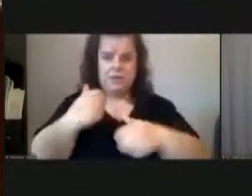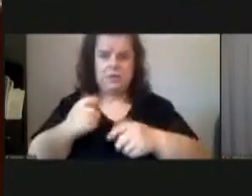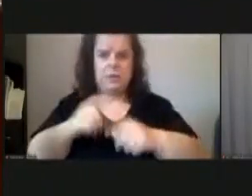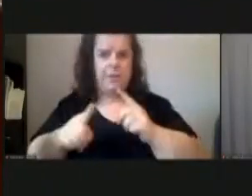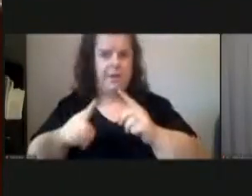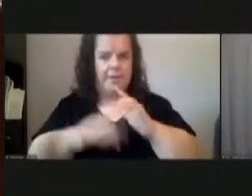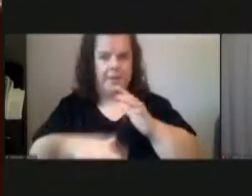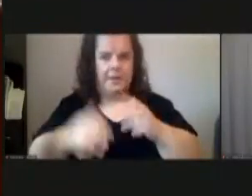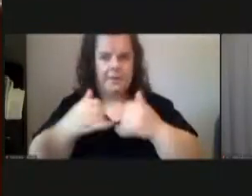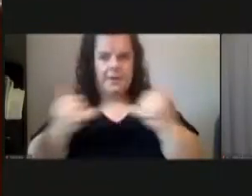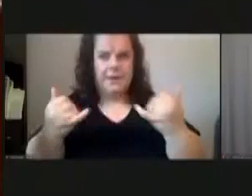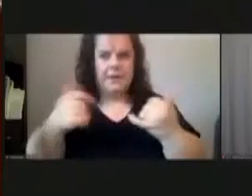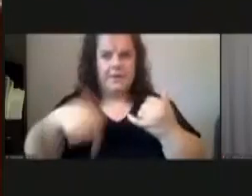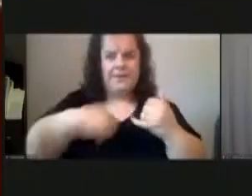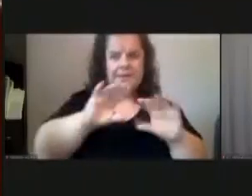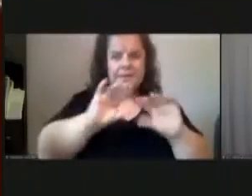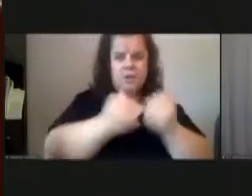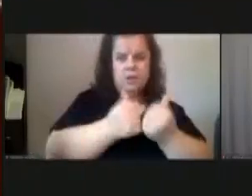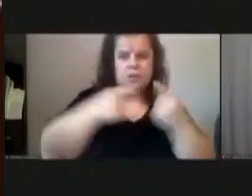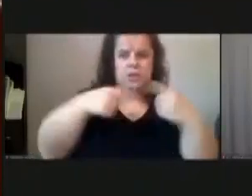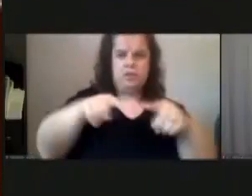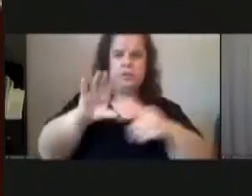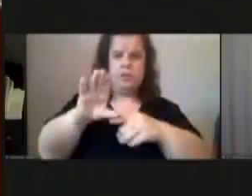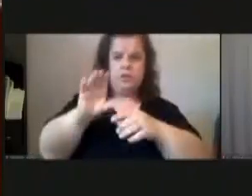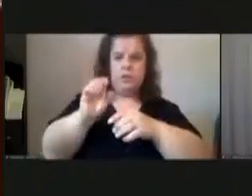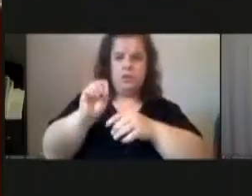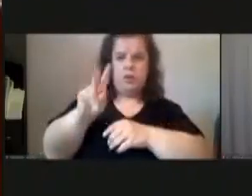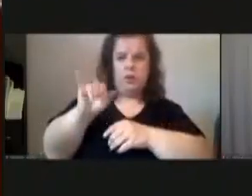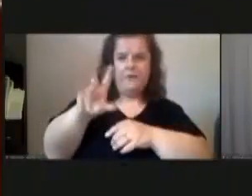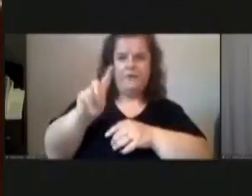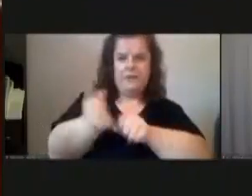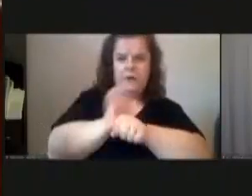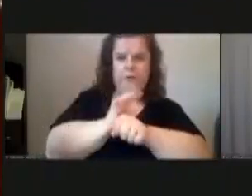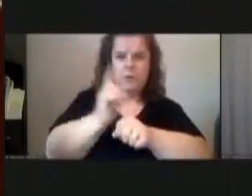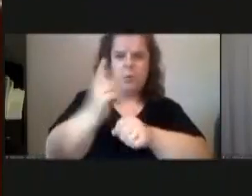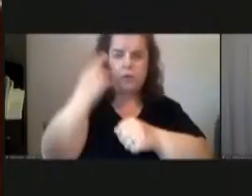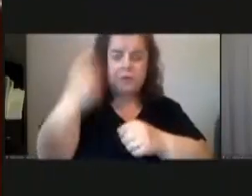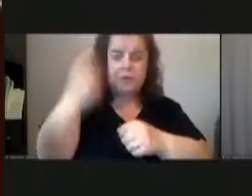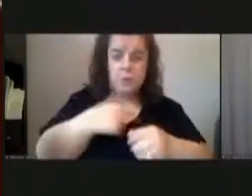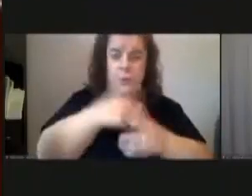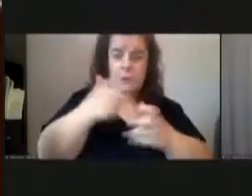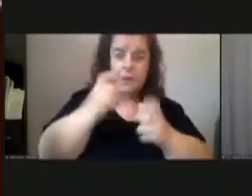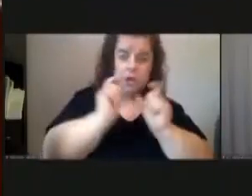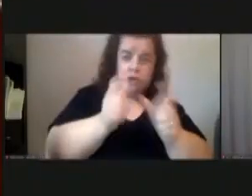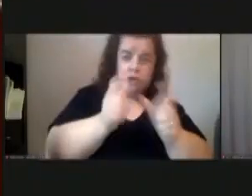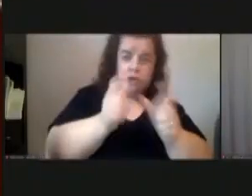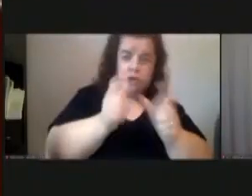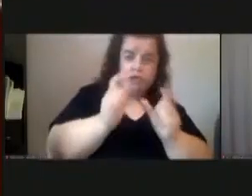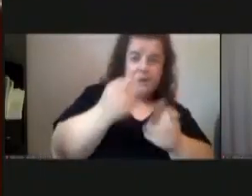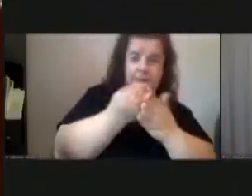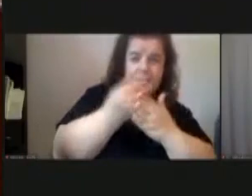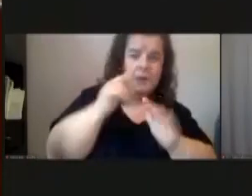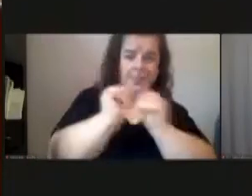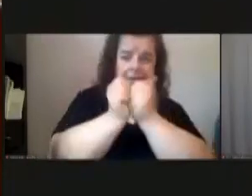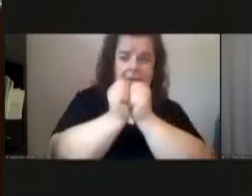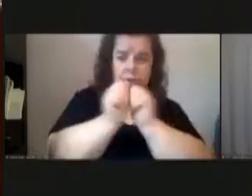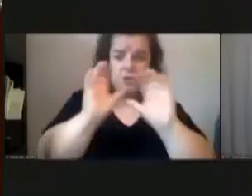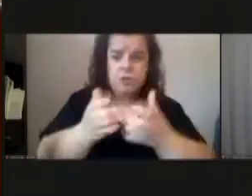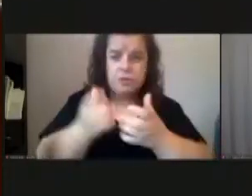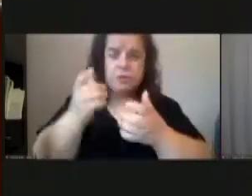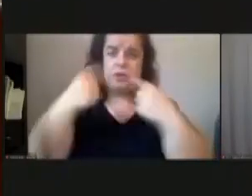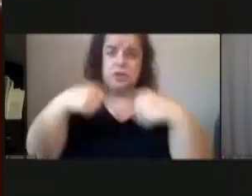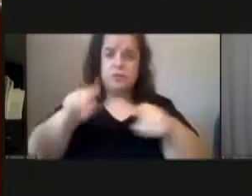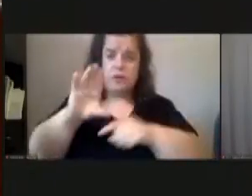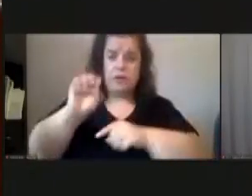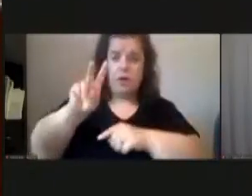a lot of these associations organizations during covid one of the reasons we wanted grants for the athletic associations is during covid they